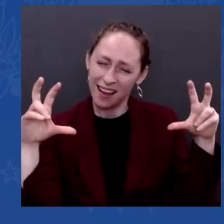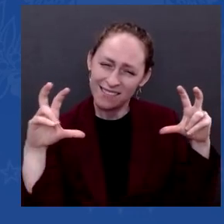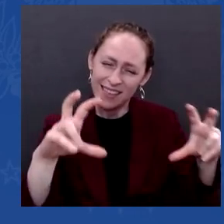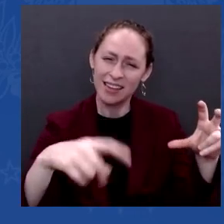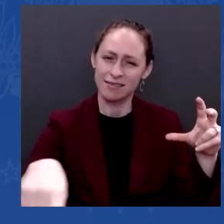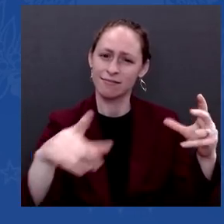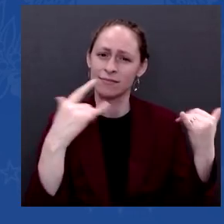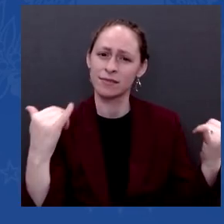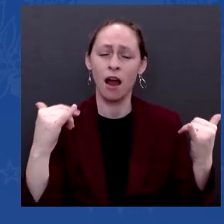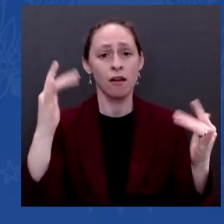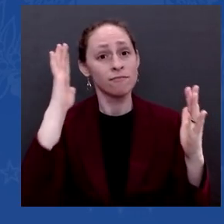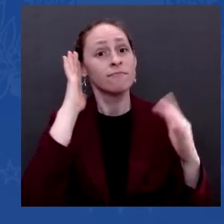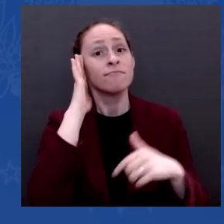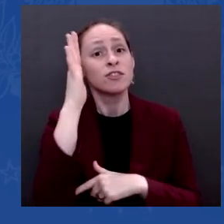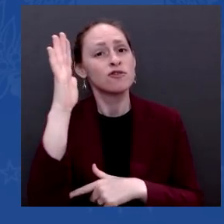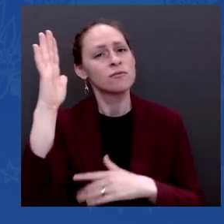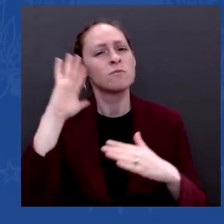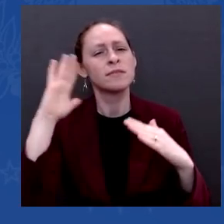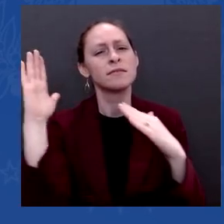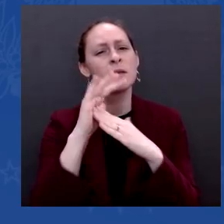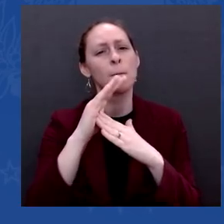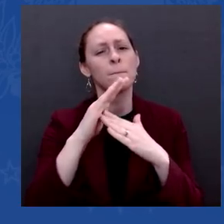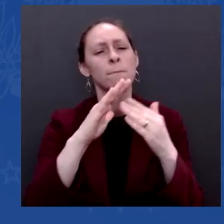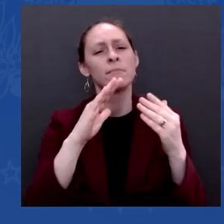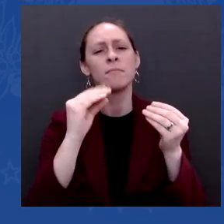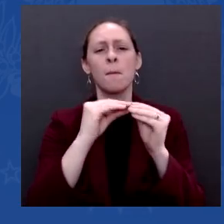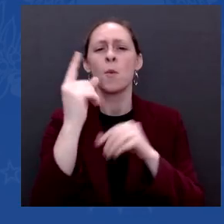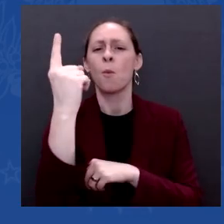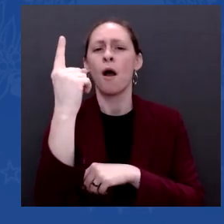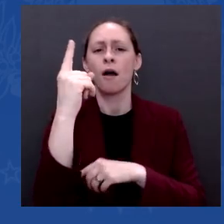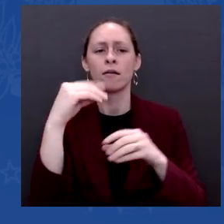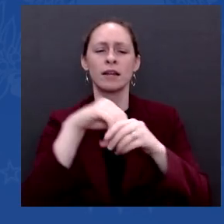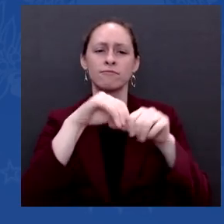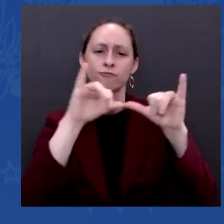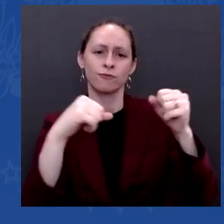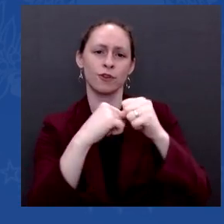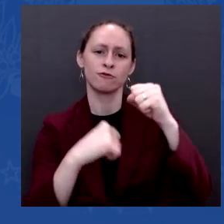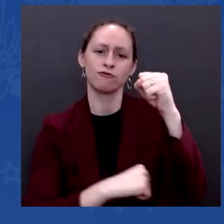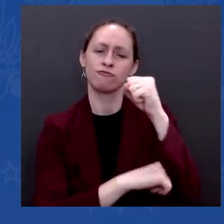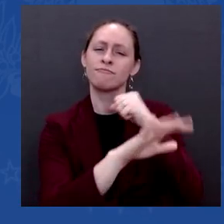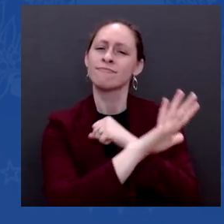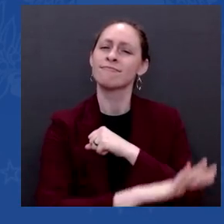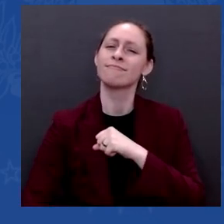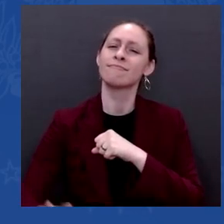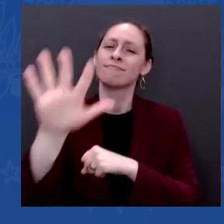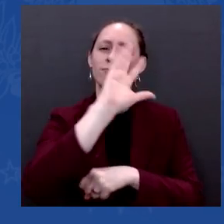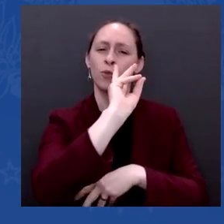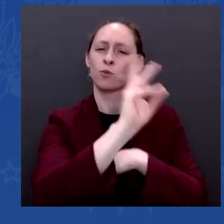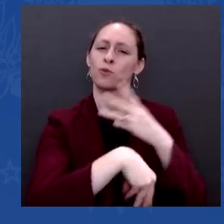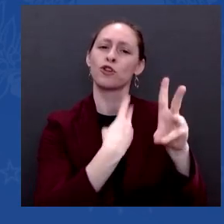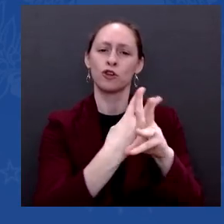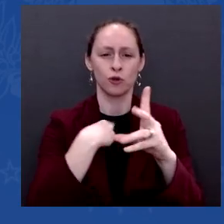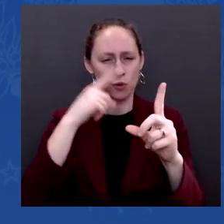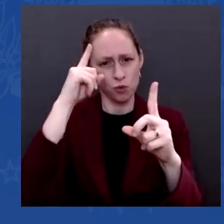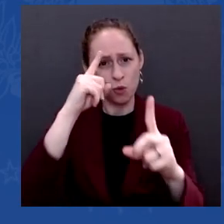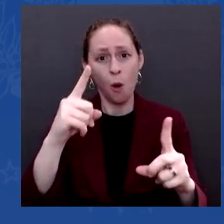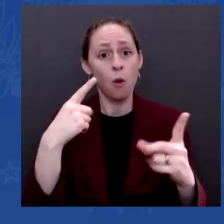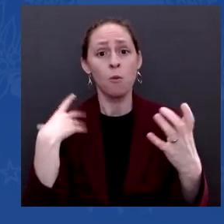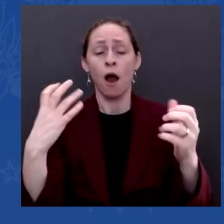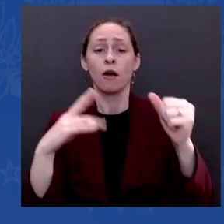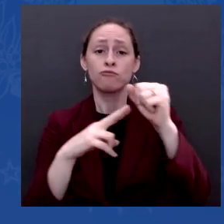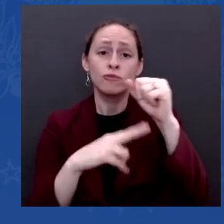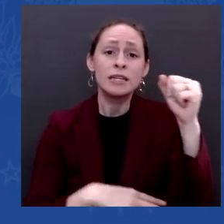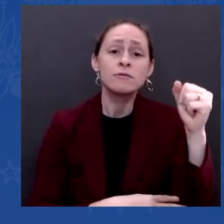creating better jobs for millions of people, modernizing our roads, our bridges, our highways, our ports, our airports, everything from